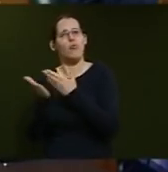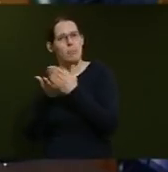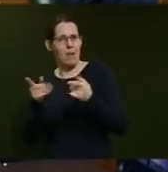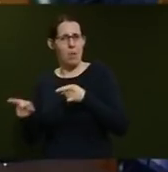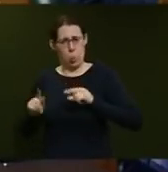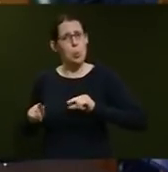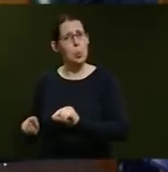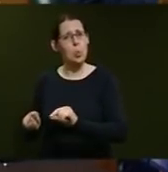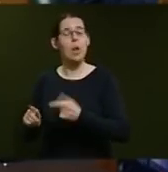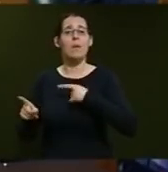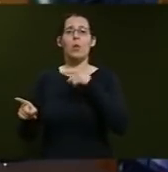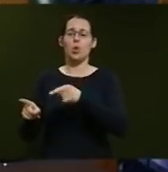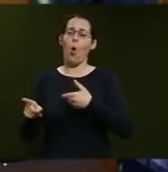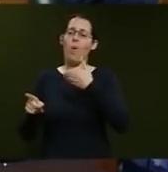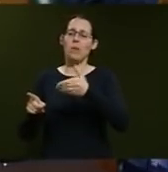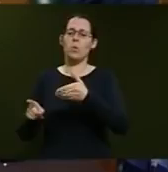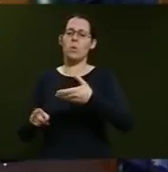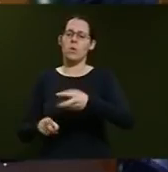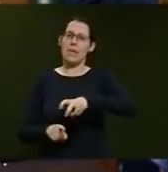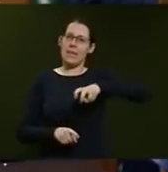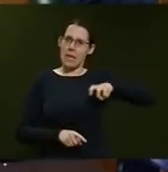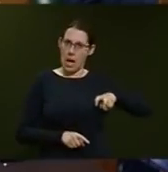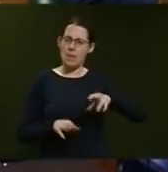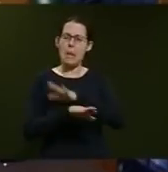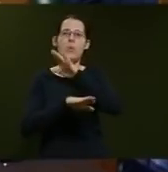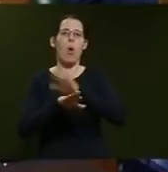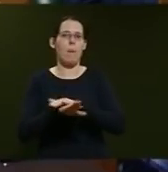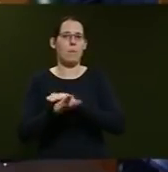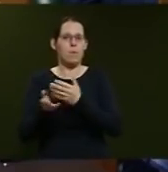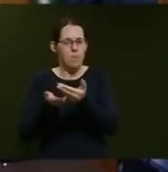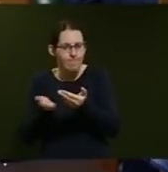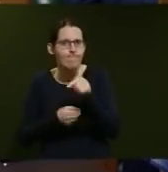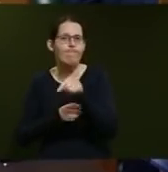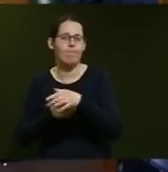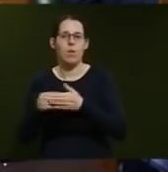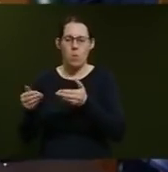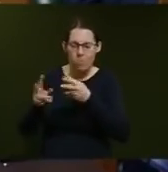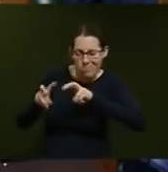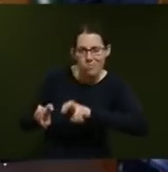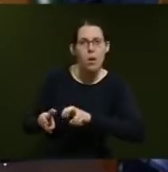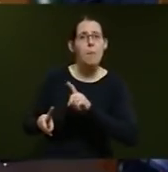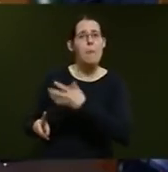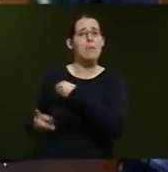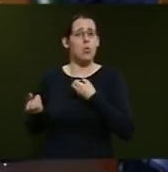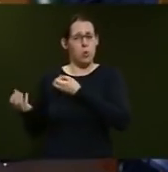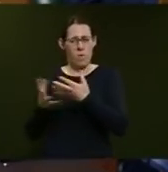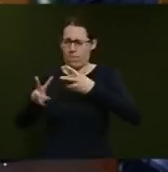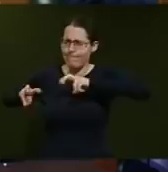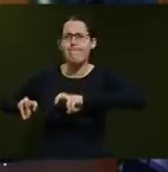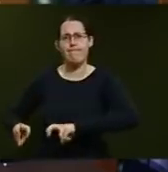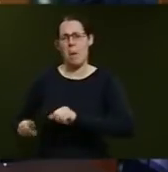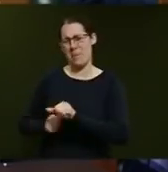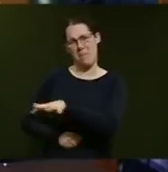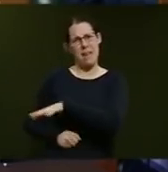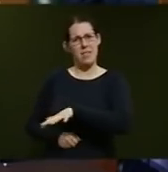while this was dealt with. But it is being dealt with by Ministerial Services. That's the best place for it to be dealt with. If the Minister has, the Opposition